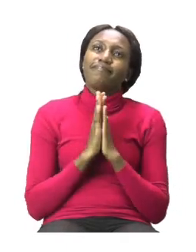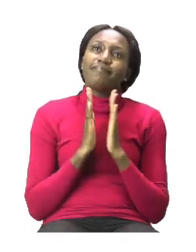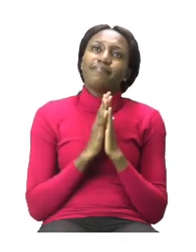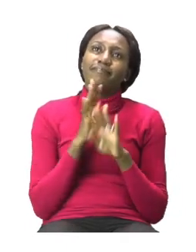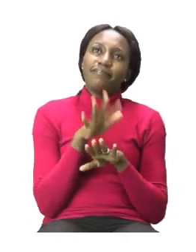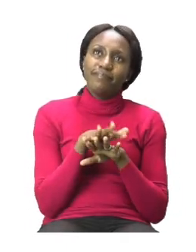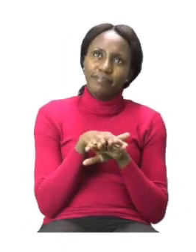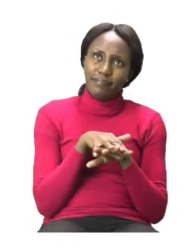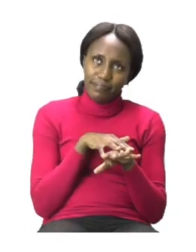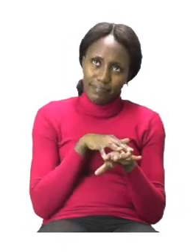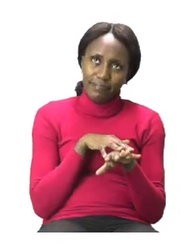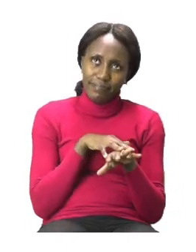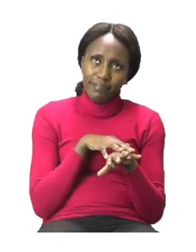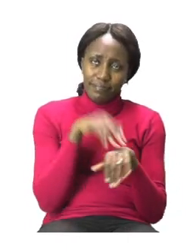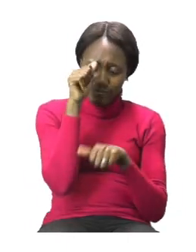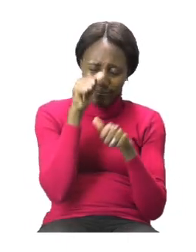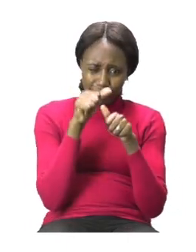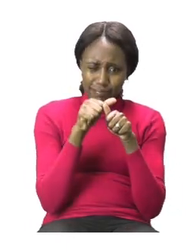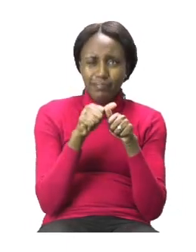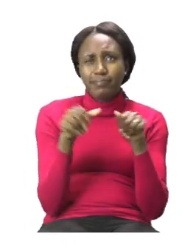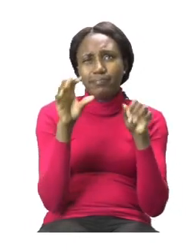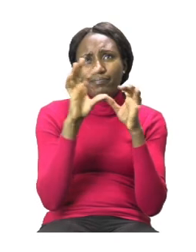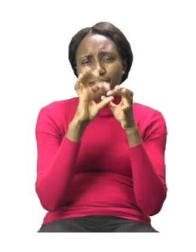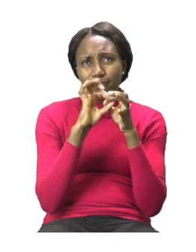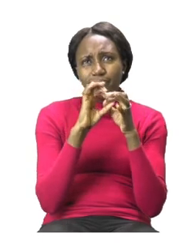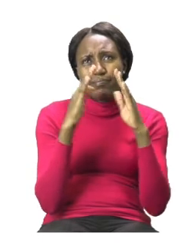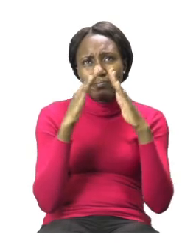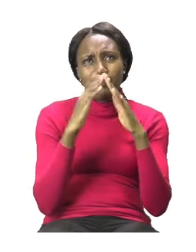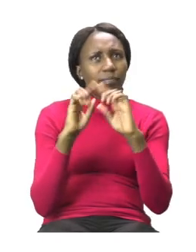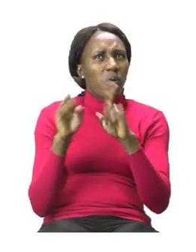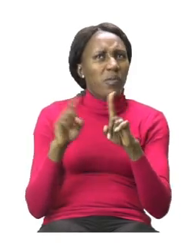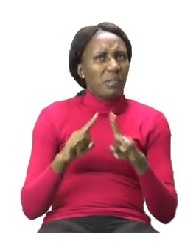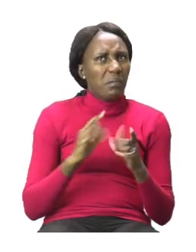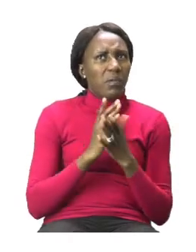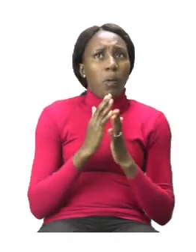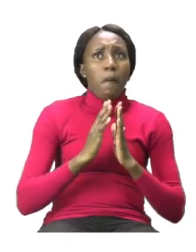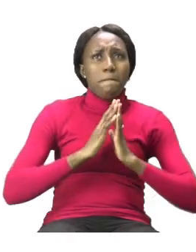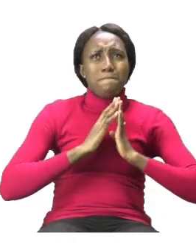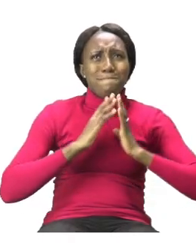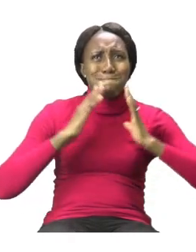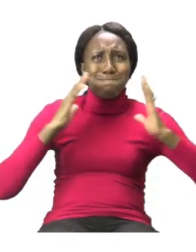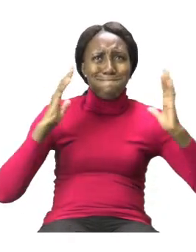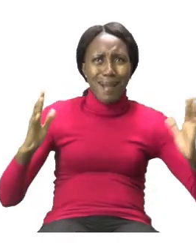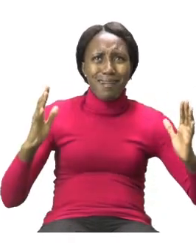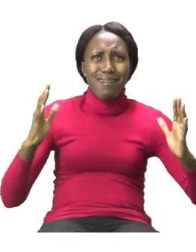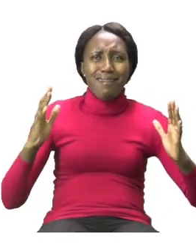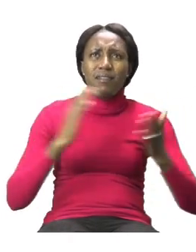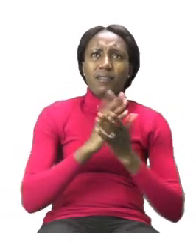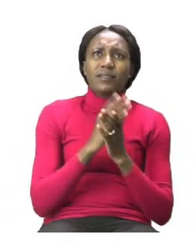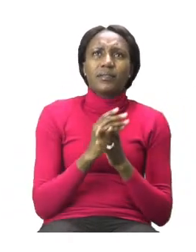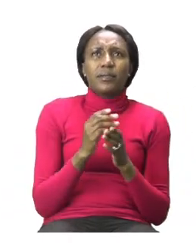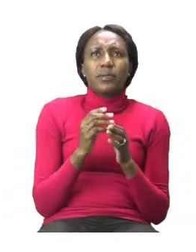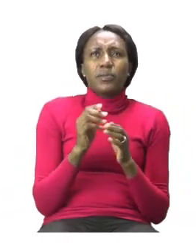houses have different shapes. You can make your house big big big so that it fits in the circle and also